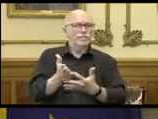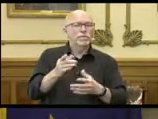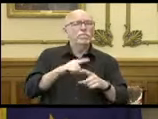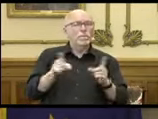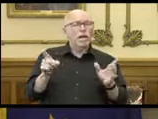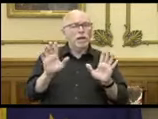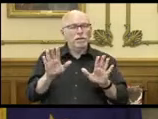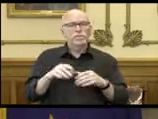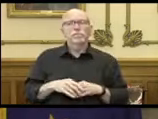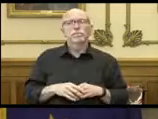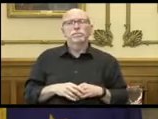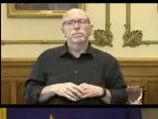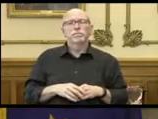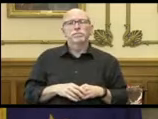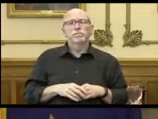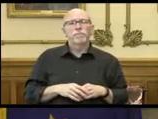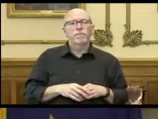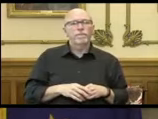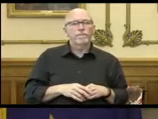having said that,